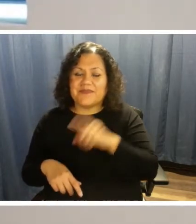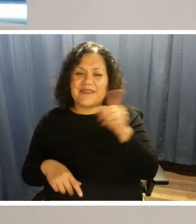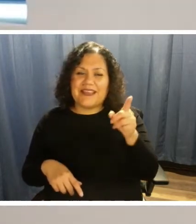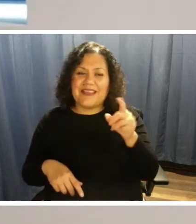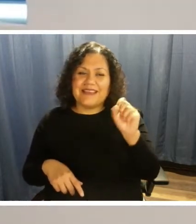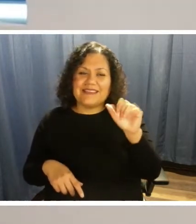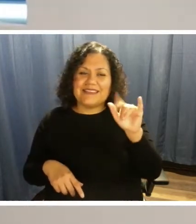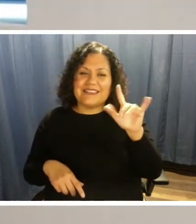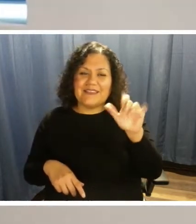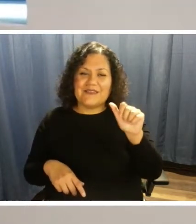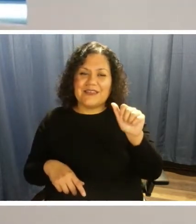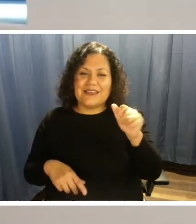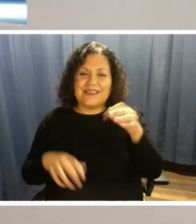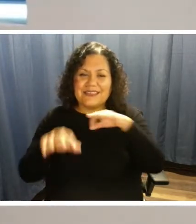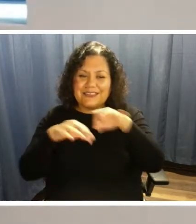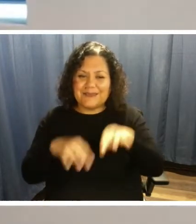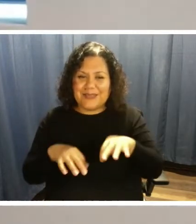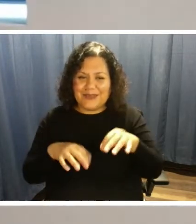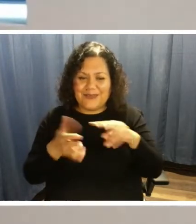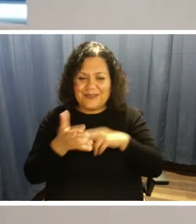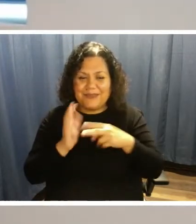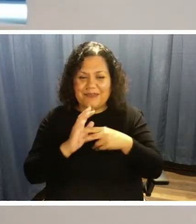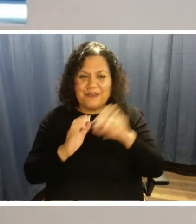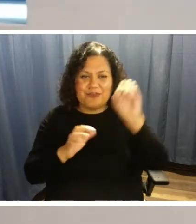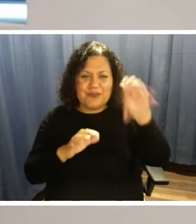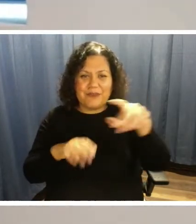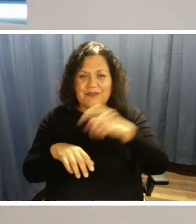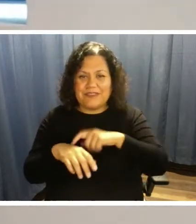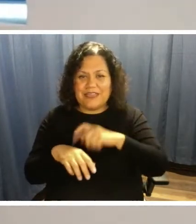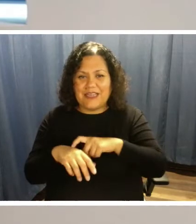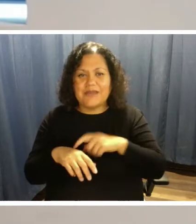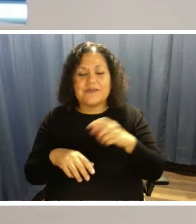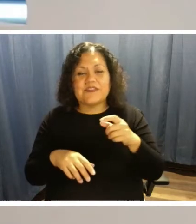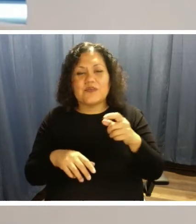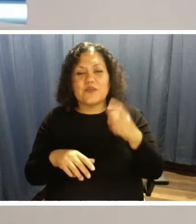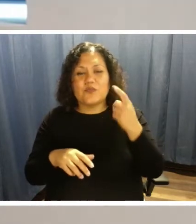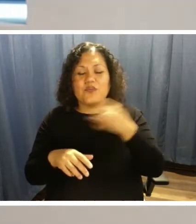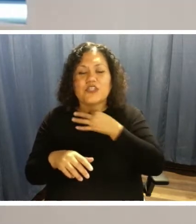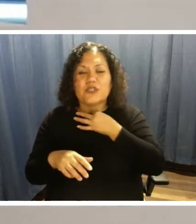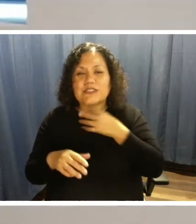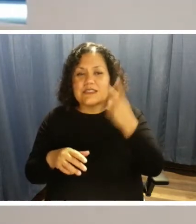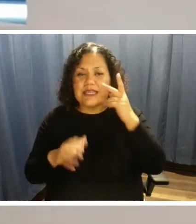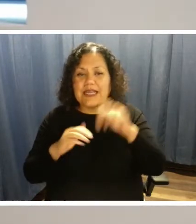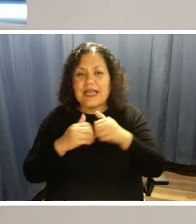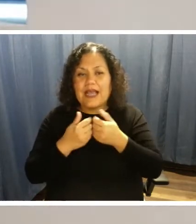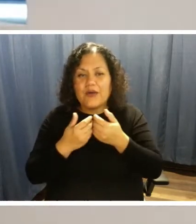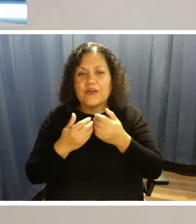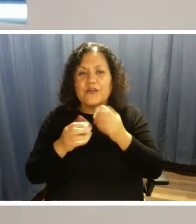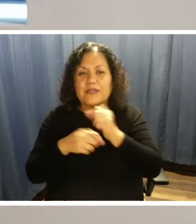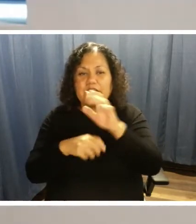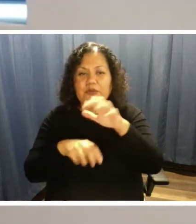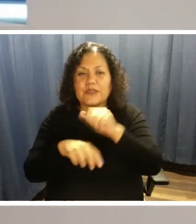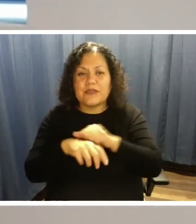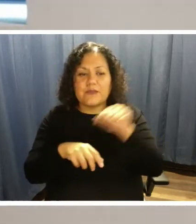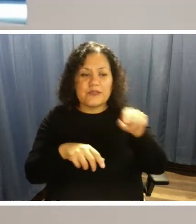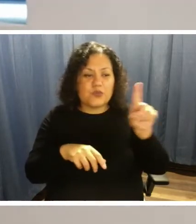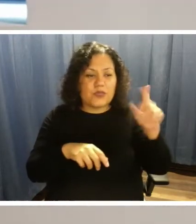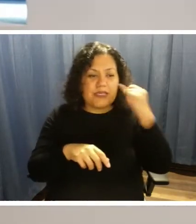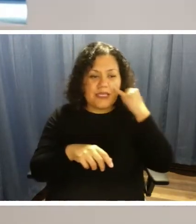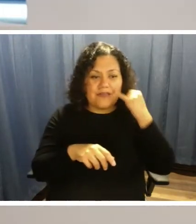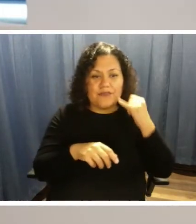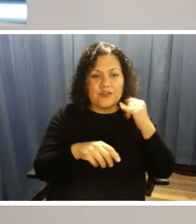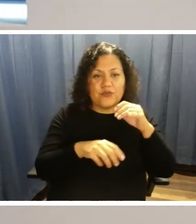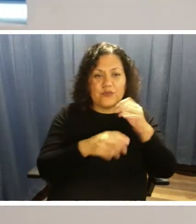and what that means. So we'd like to know how you're making your reservation. Press one if you make the reservation based on your pickup